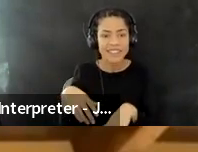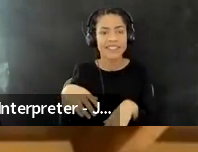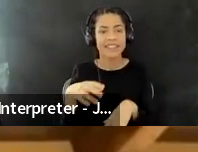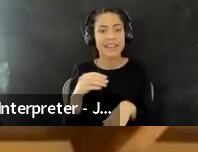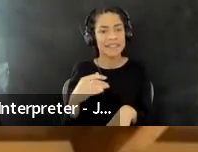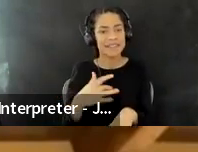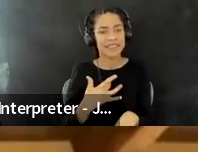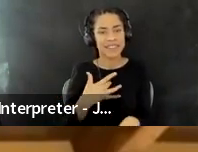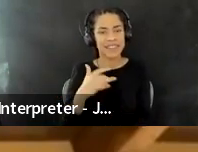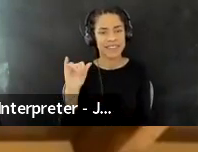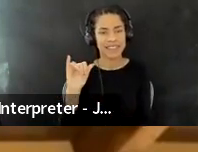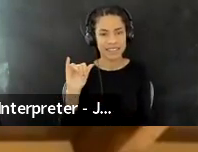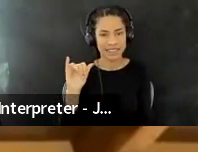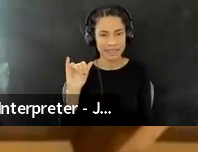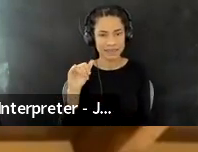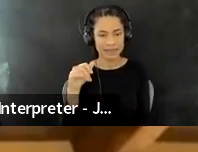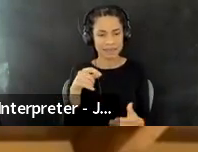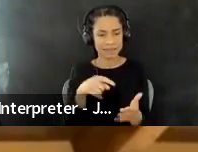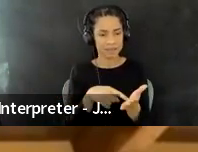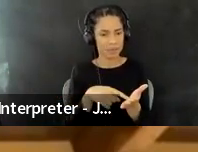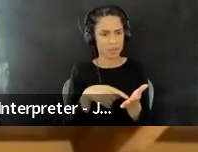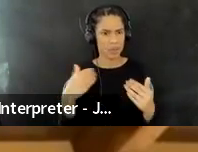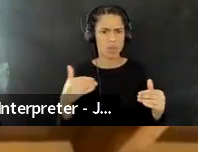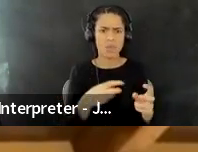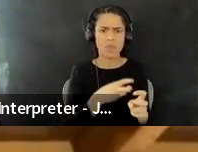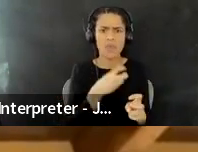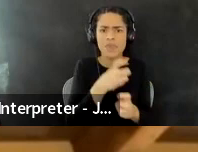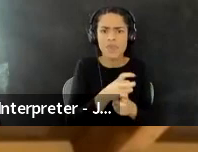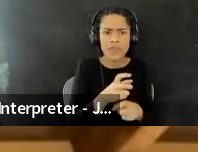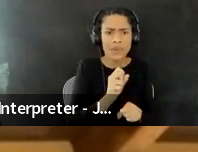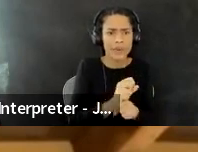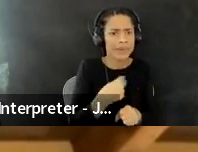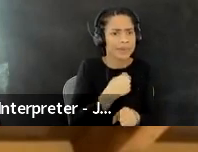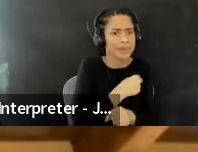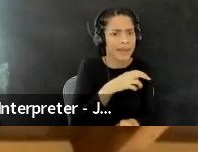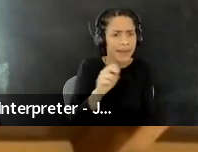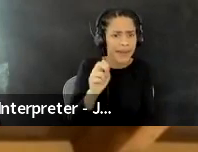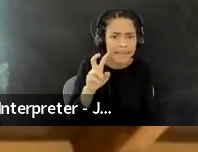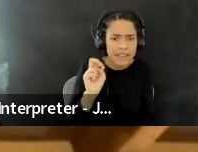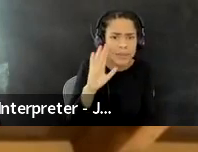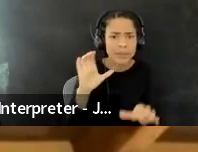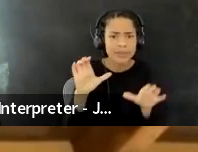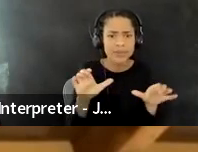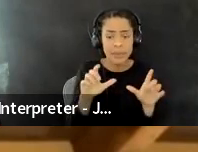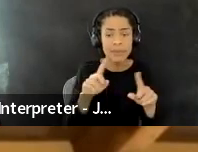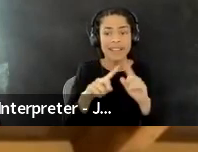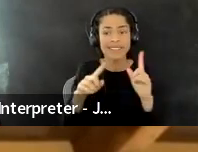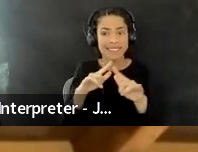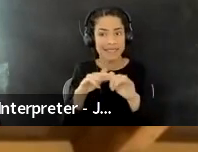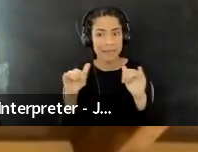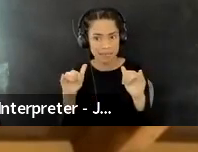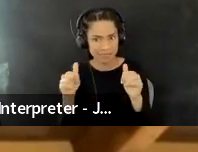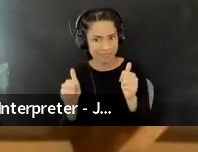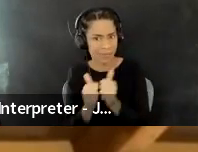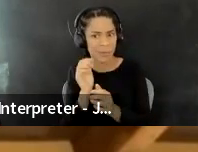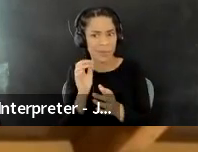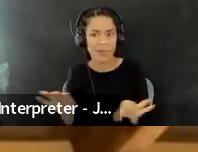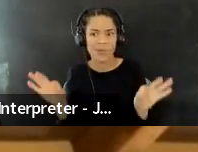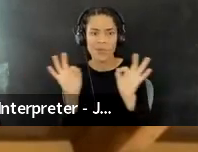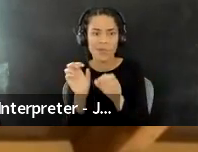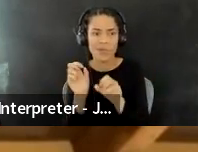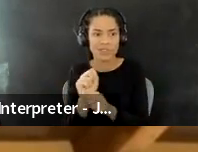like, hey, this is some of the hardest work we may ever do, but also be some of the most important work. Uh,